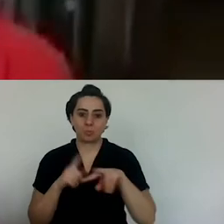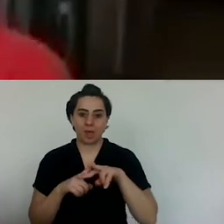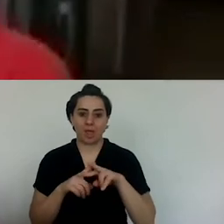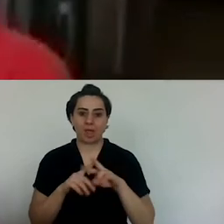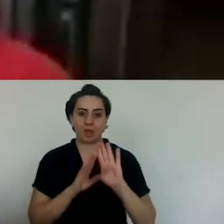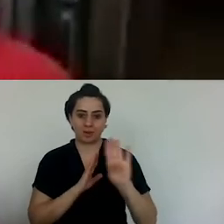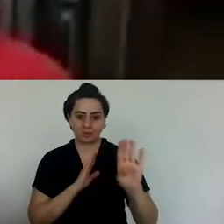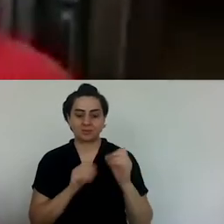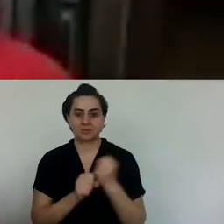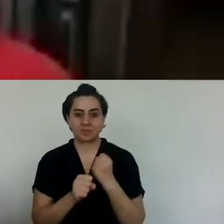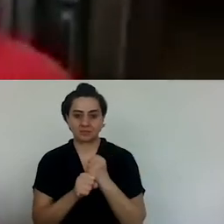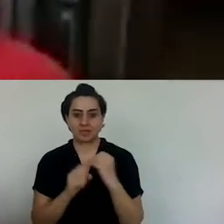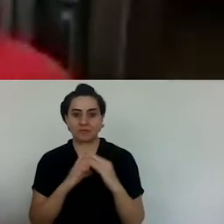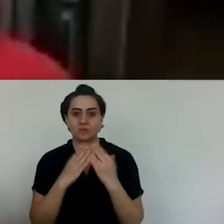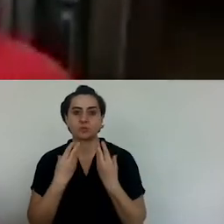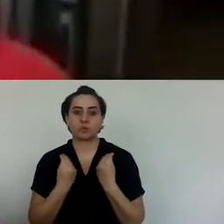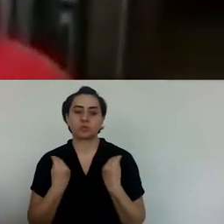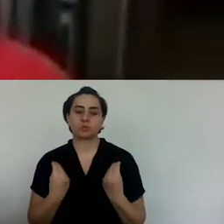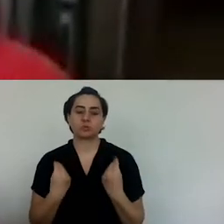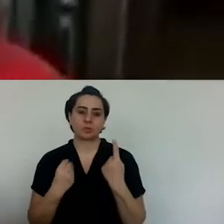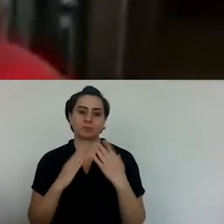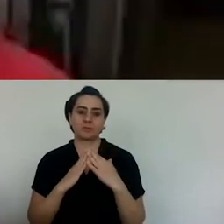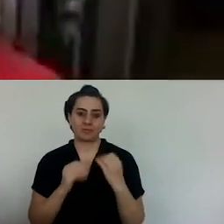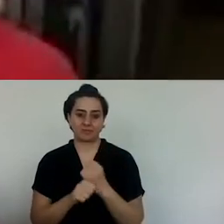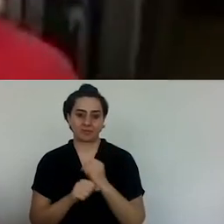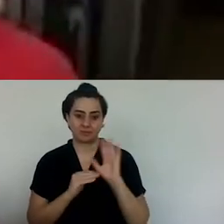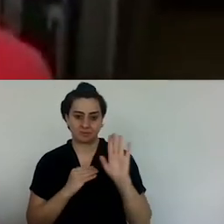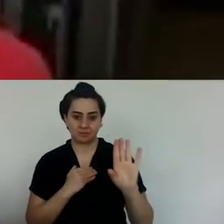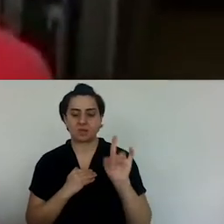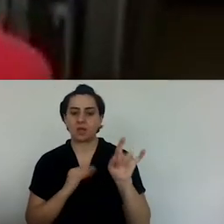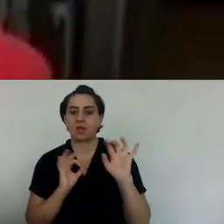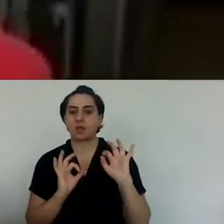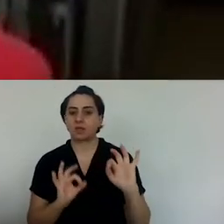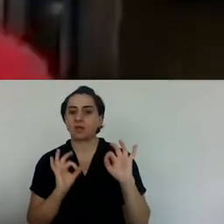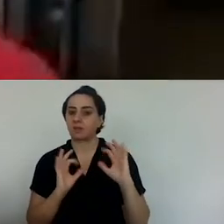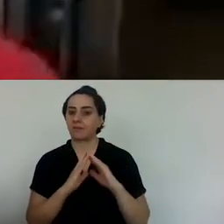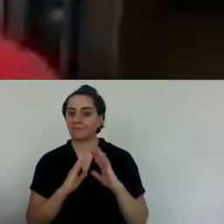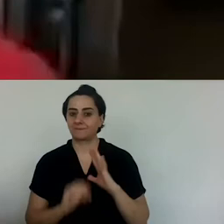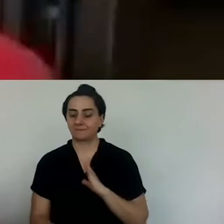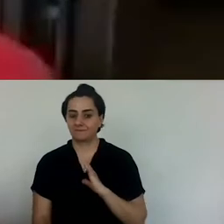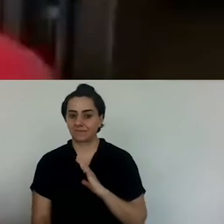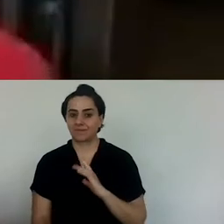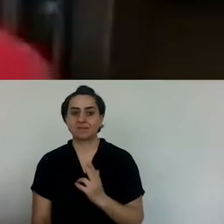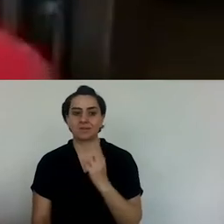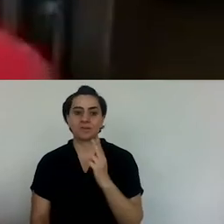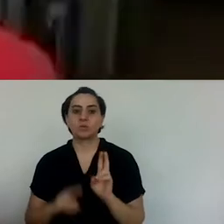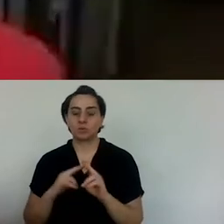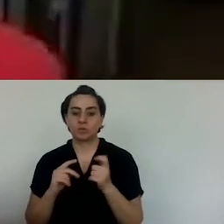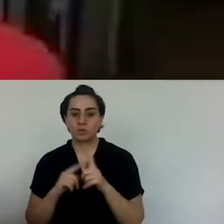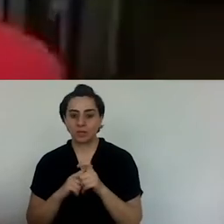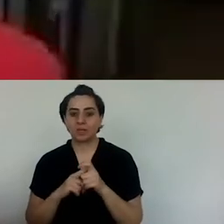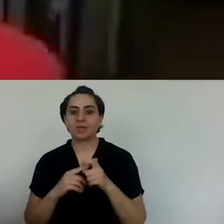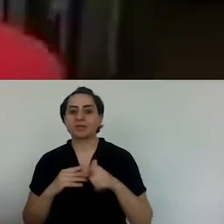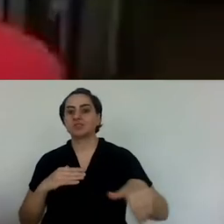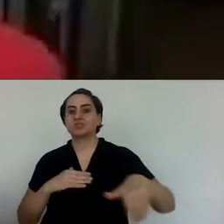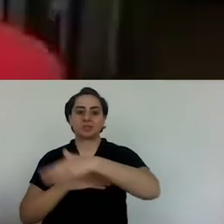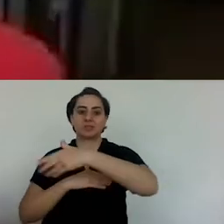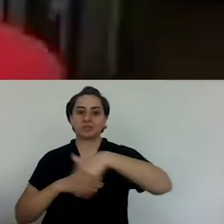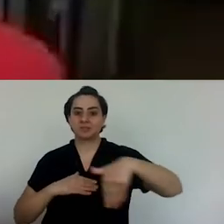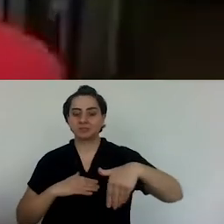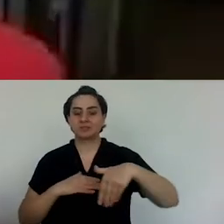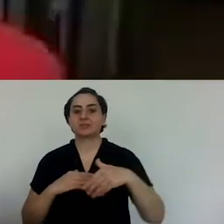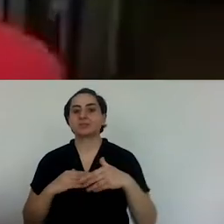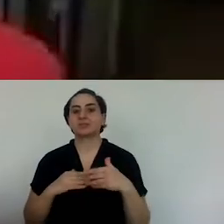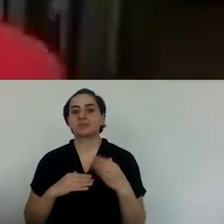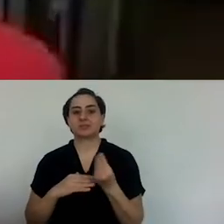We had a neighbour, Dr. Zuppah. It was a stone house. It's still there. The